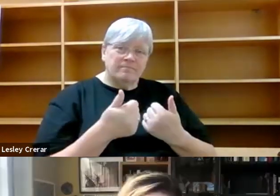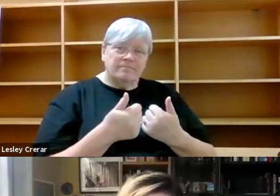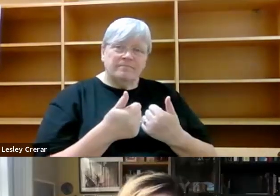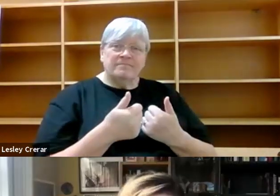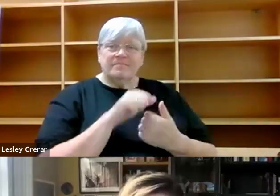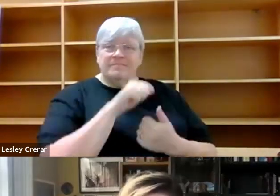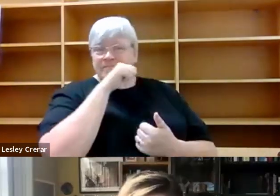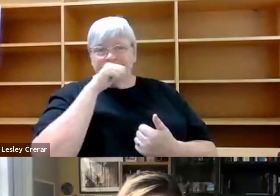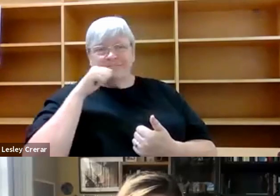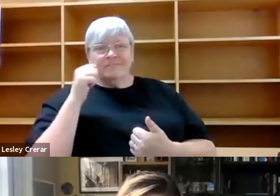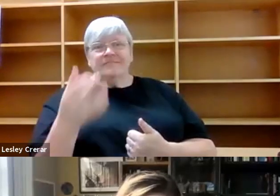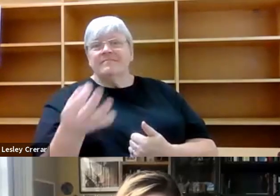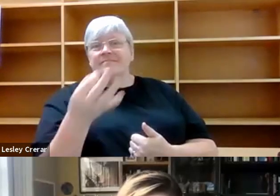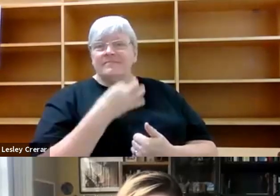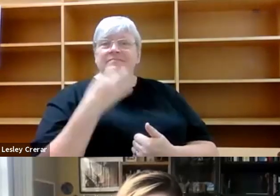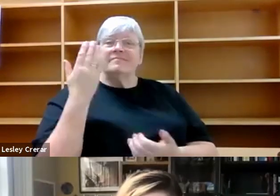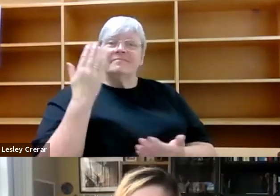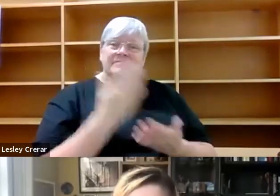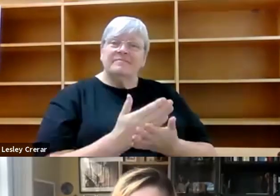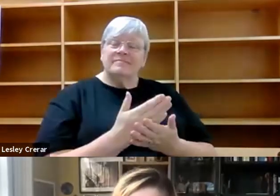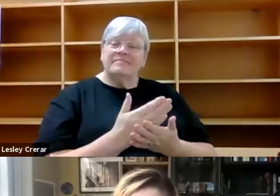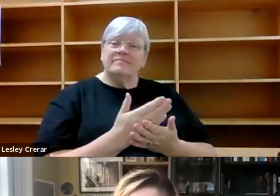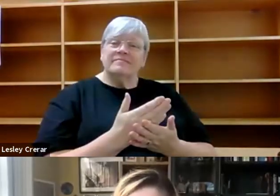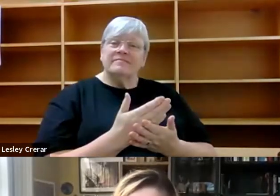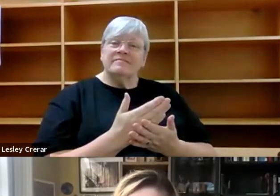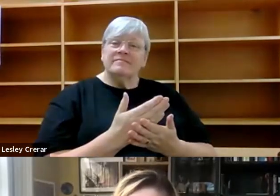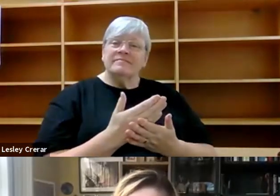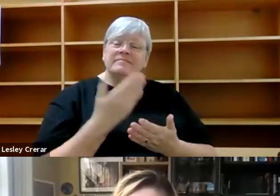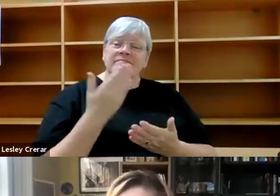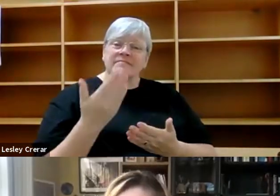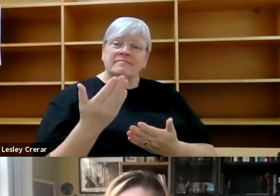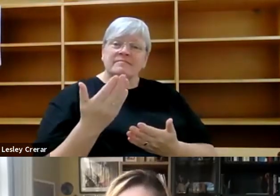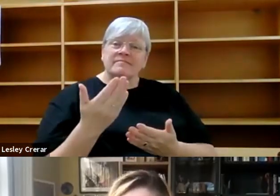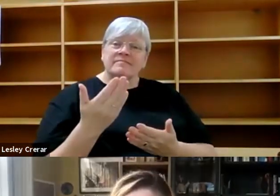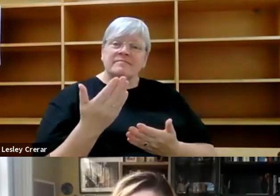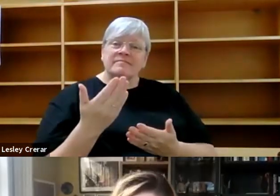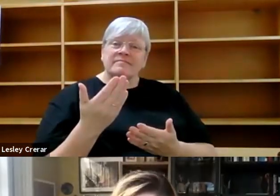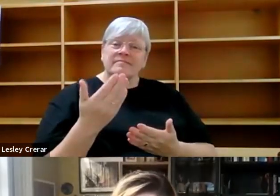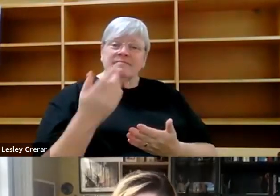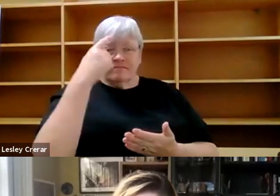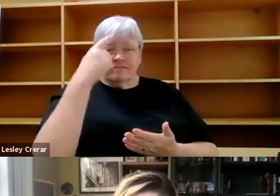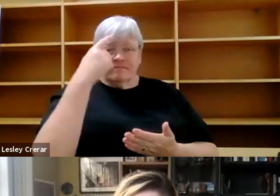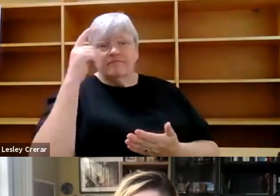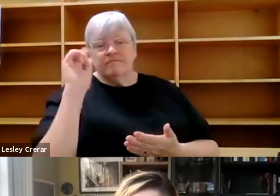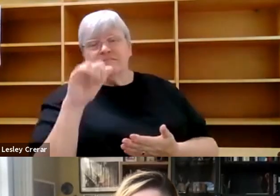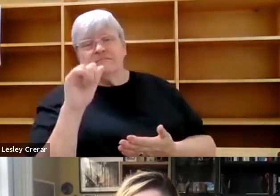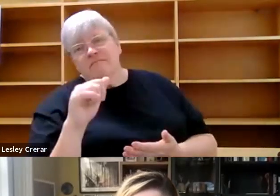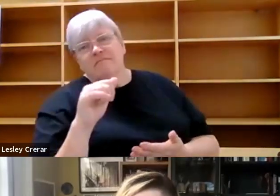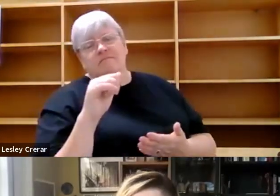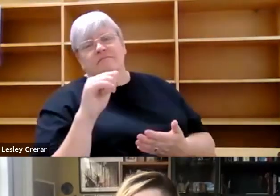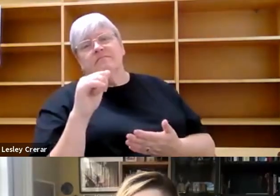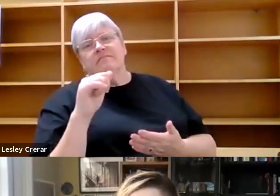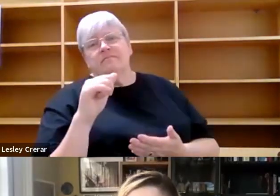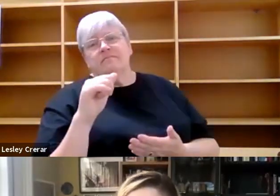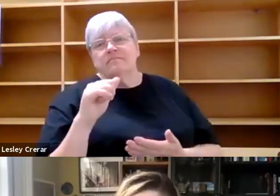lovely question and one that I'm sure Jessica has an opinion about as well. But, um, I think it's absolutely the case. I think that we,